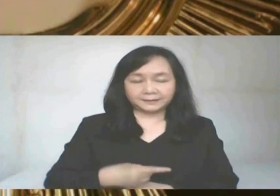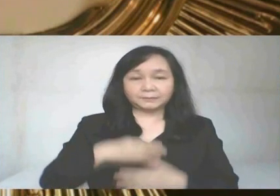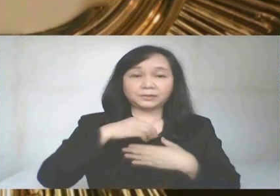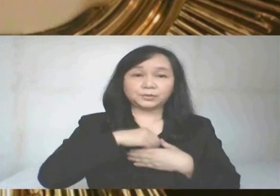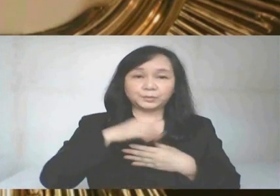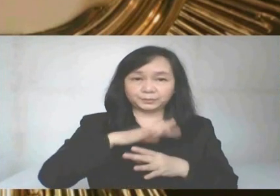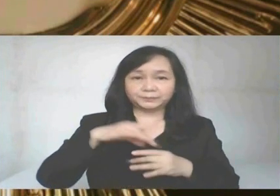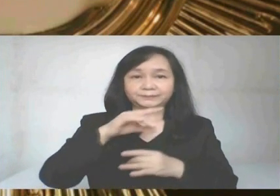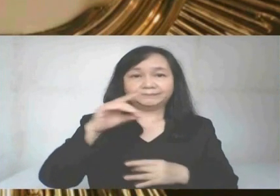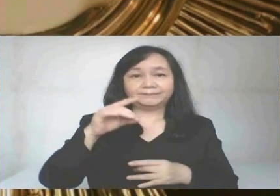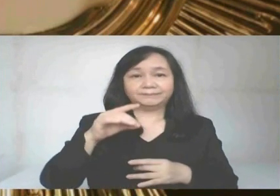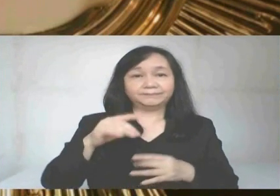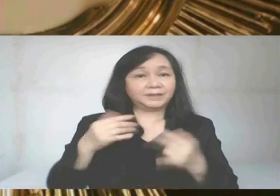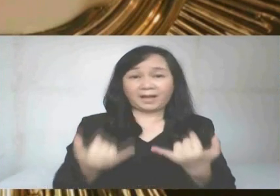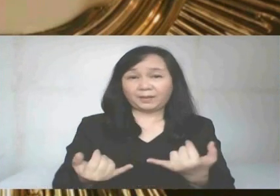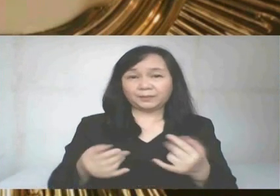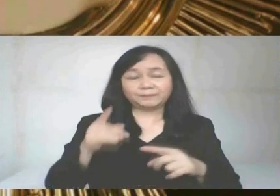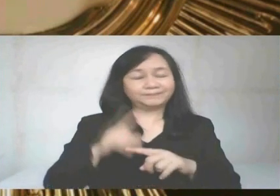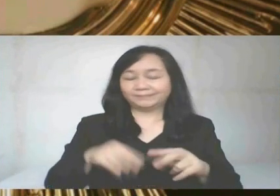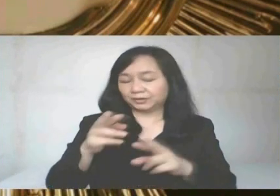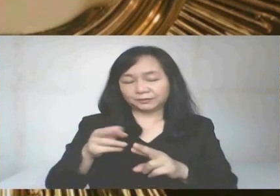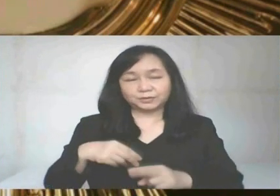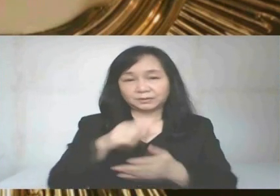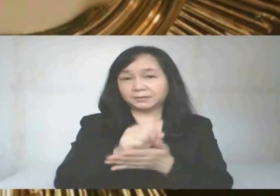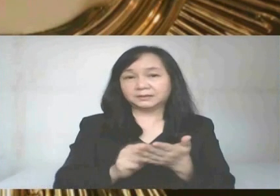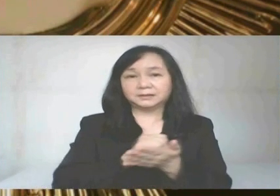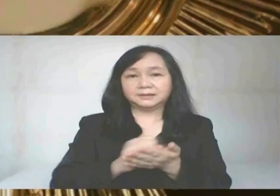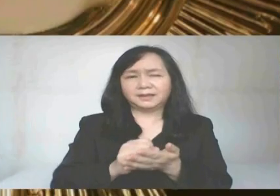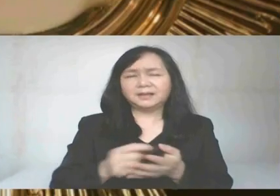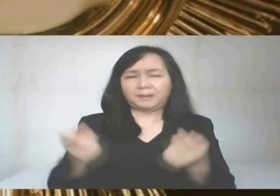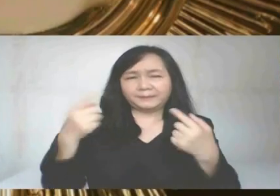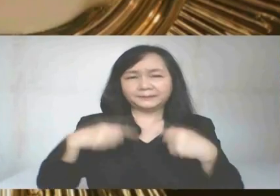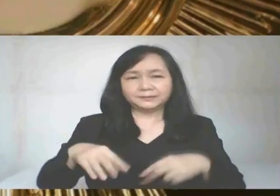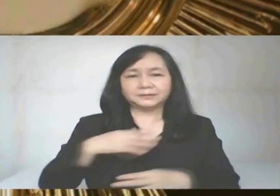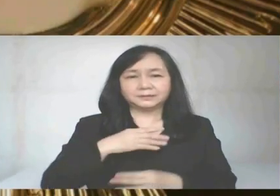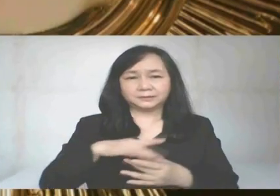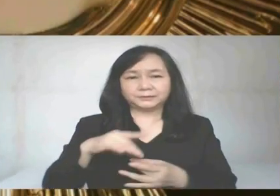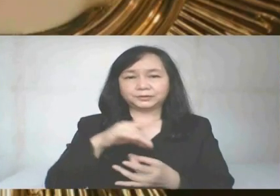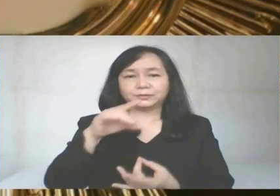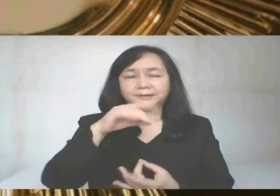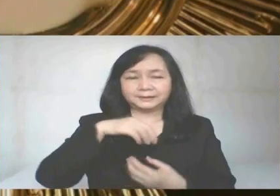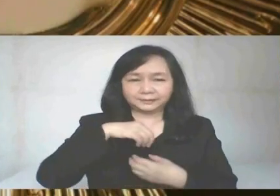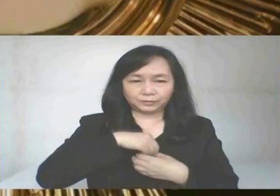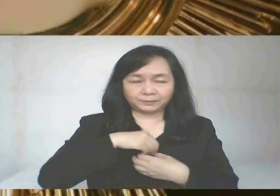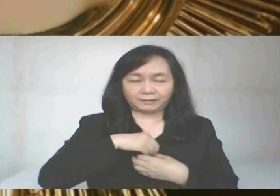Since I cannot now receive thee sacramentally, come at least spiritually into my heart.